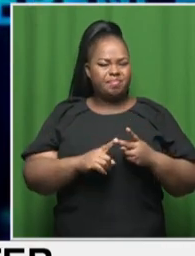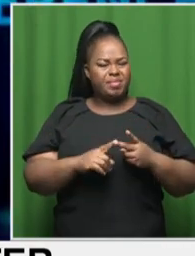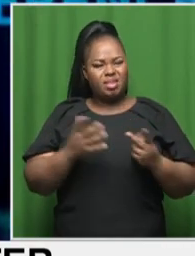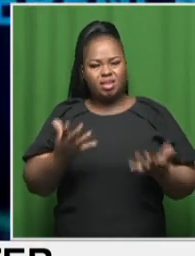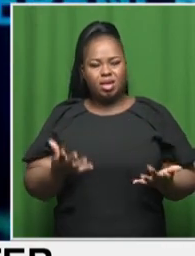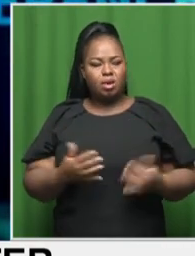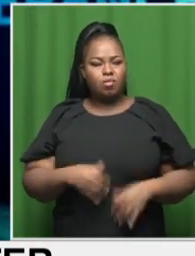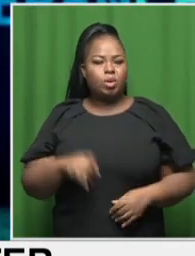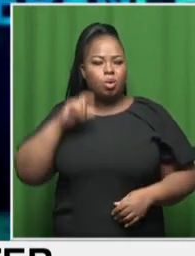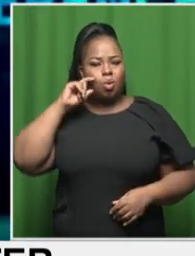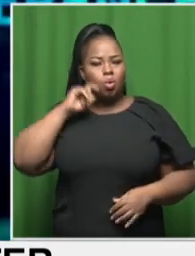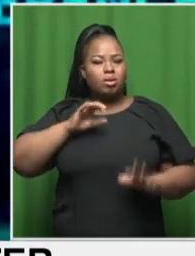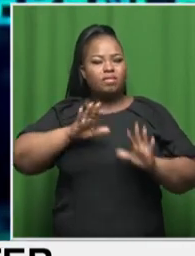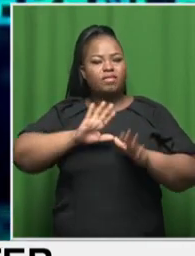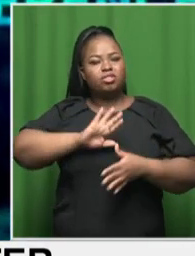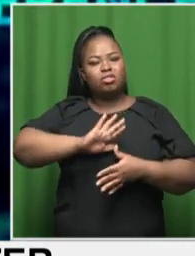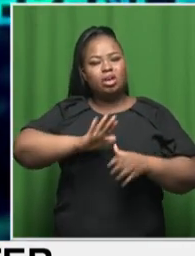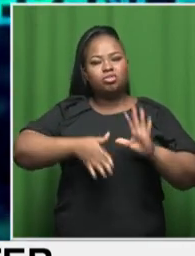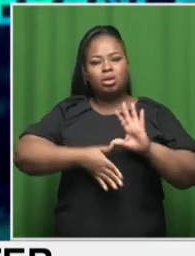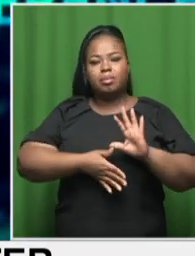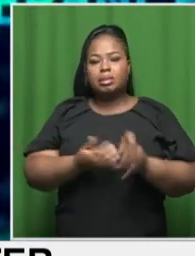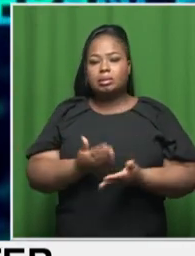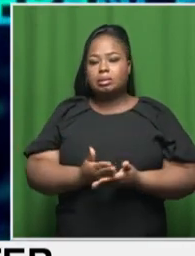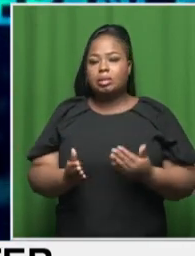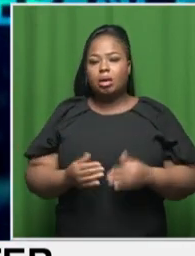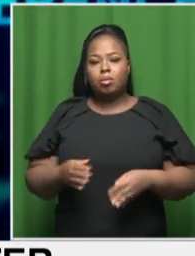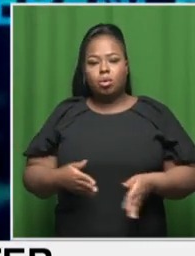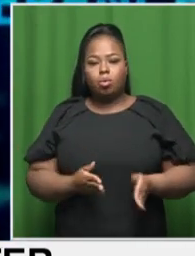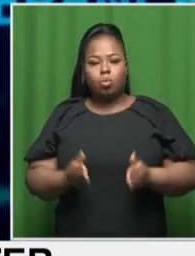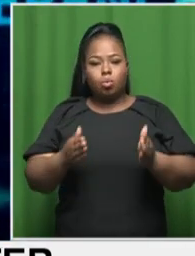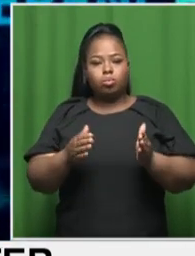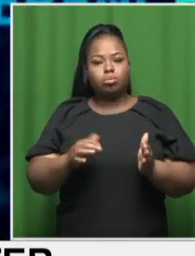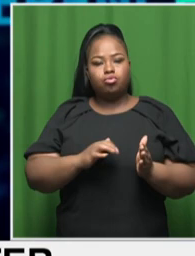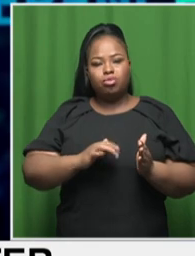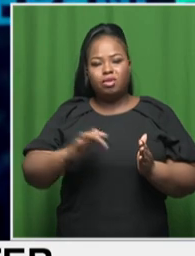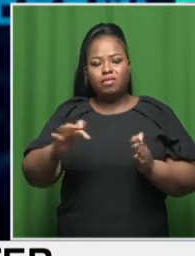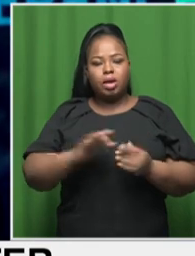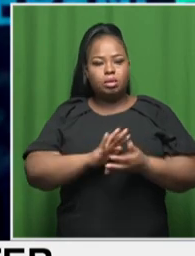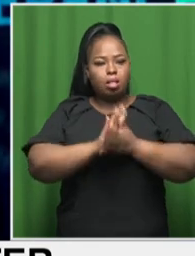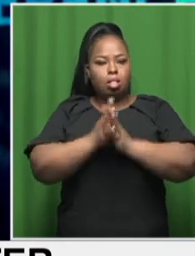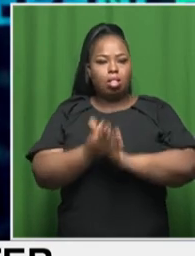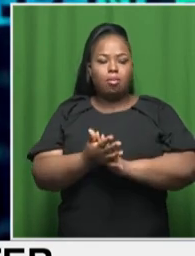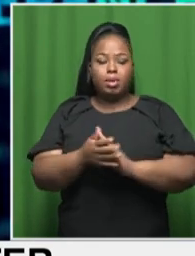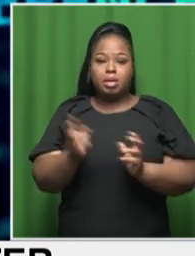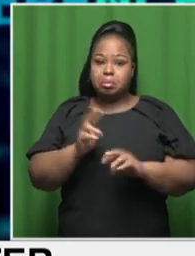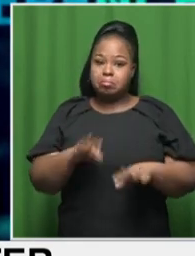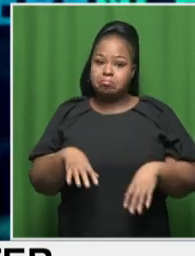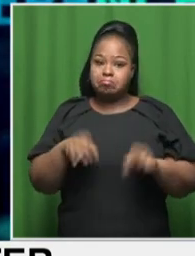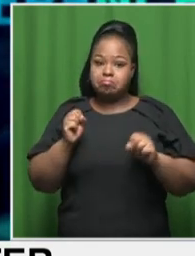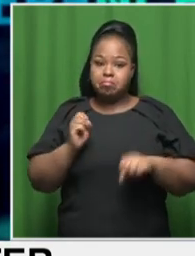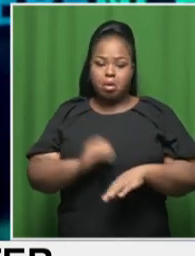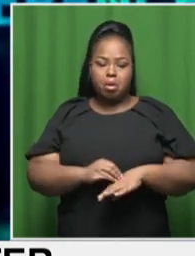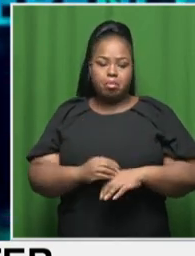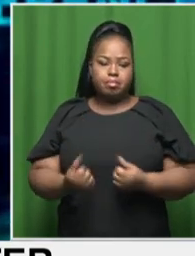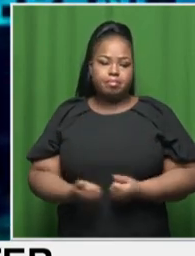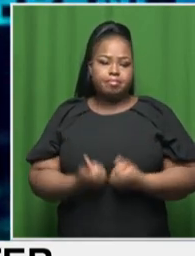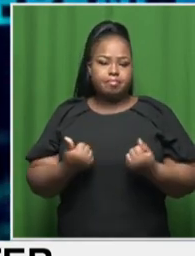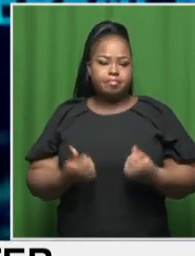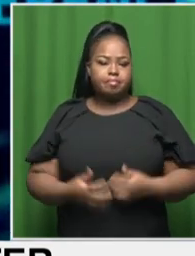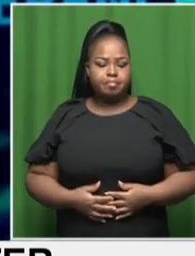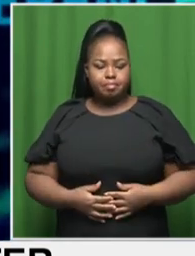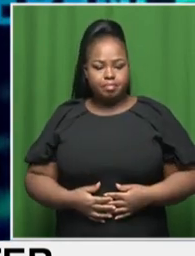and poor management often leading to contamination of dams and rivers, not to mention load shedding, which adds additional challenges.